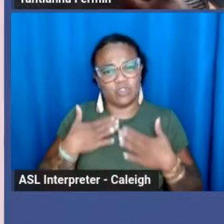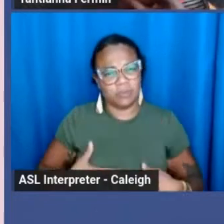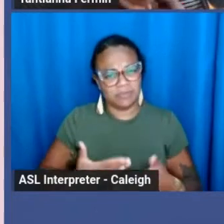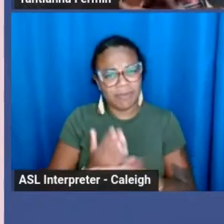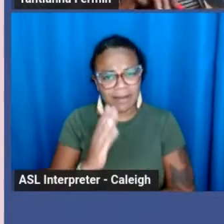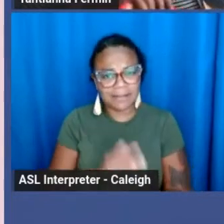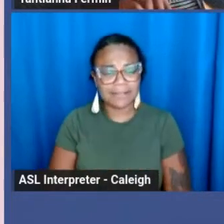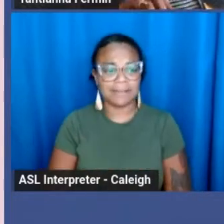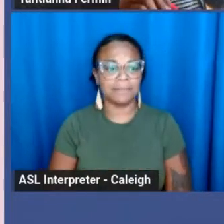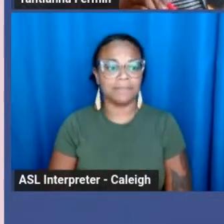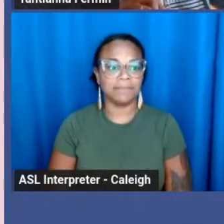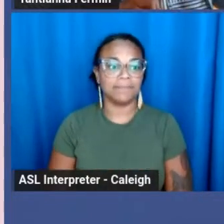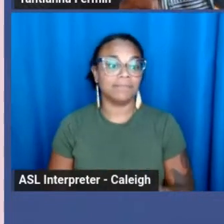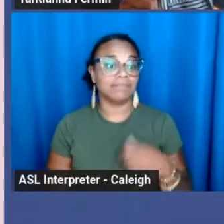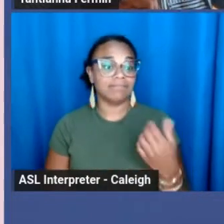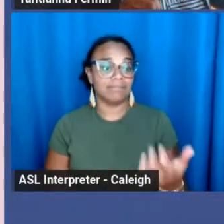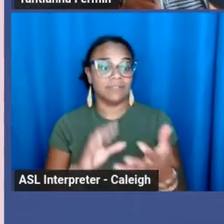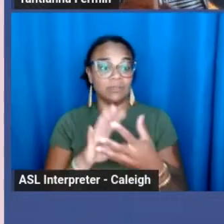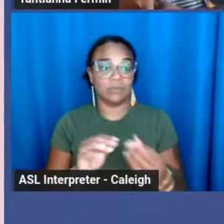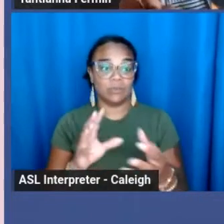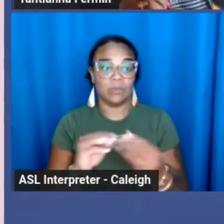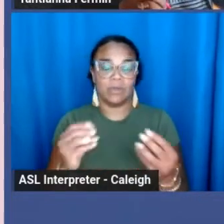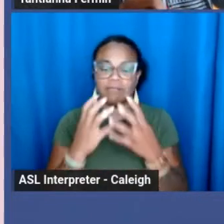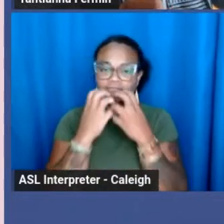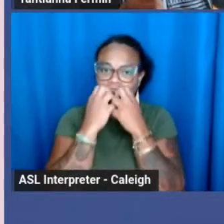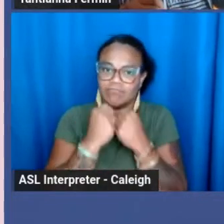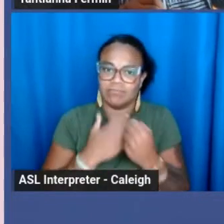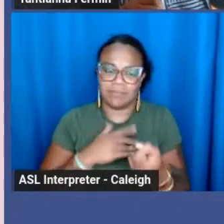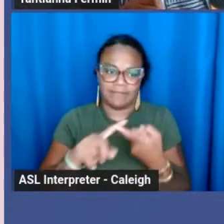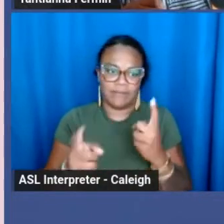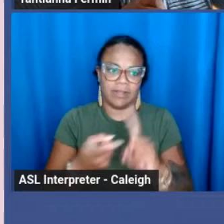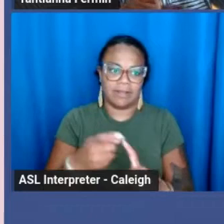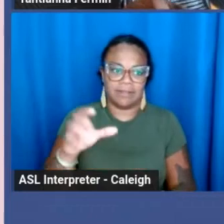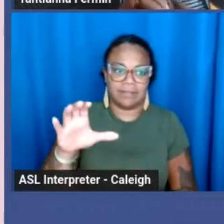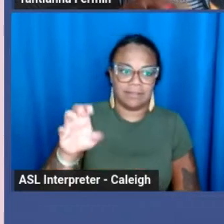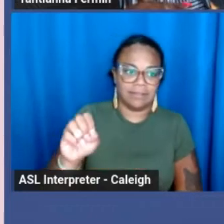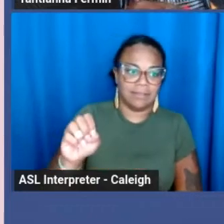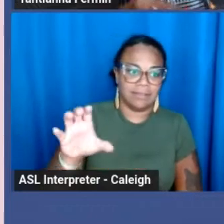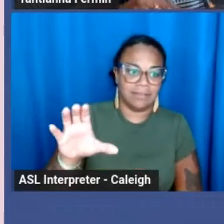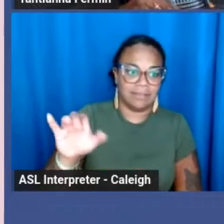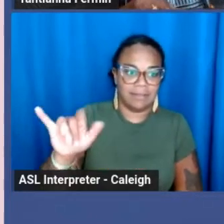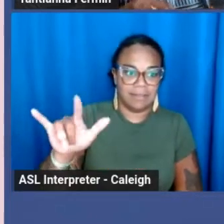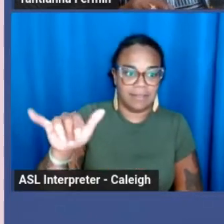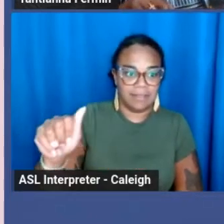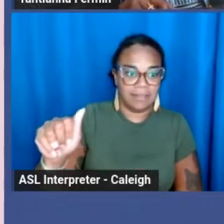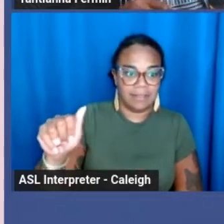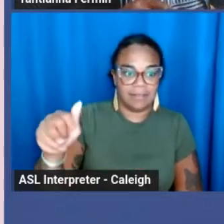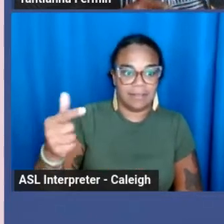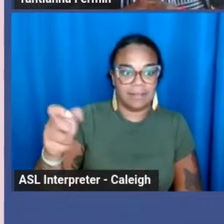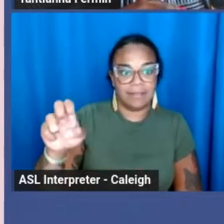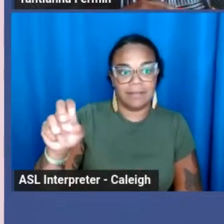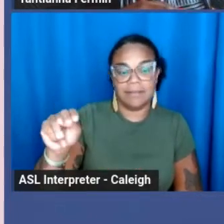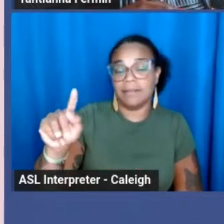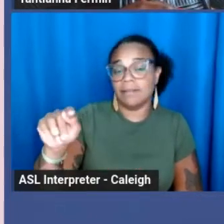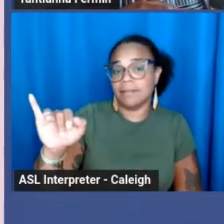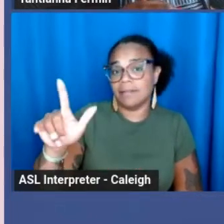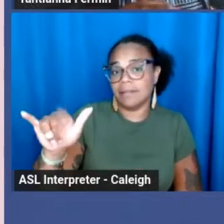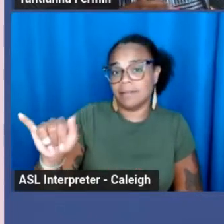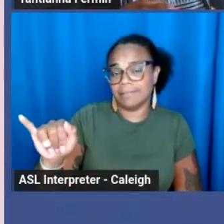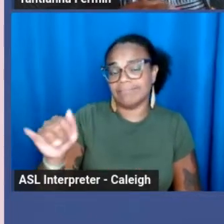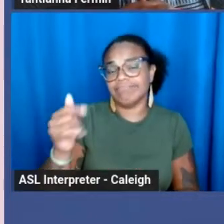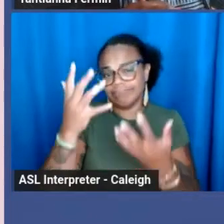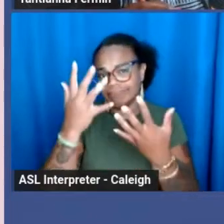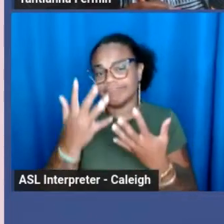This is a story of a dear friend of mine, Cecilia Gentelli, who unfortunately has left us all too soon.